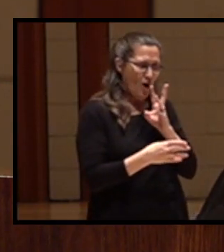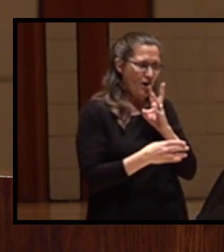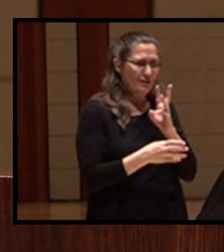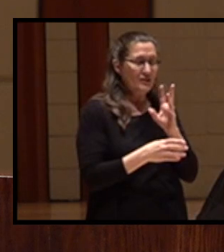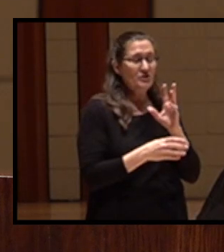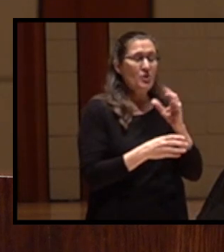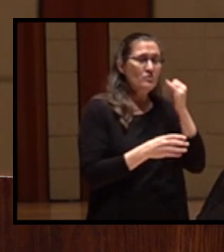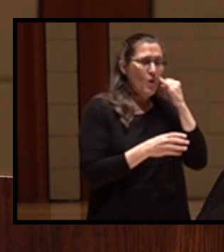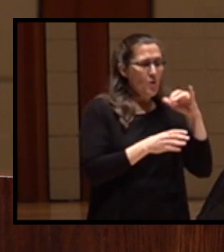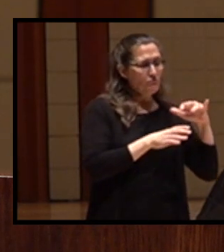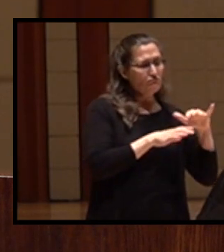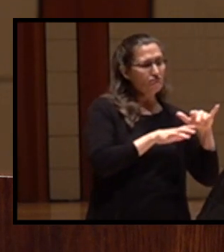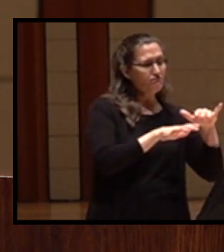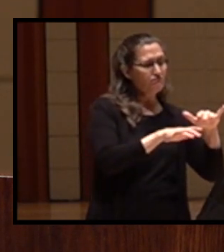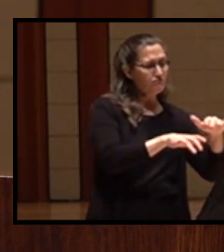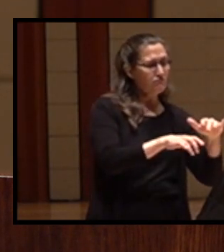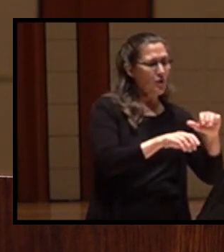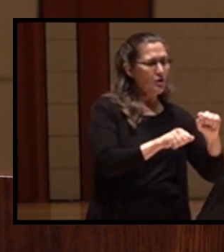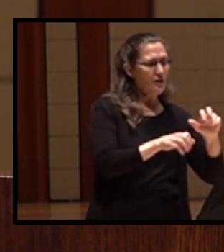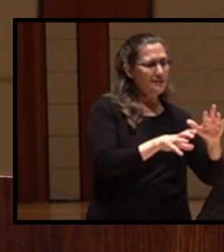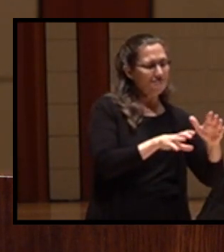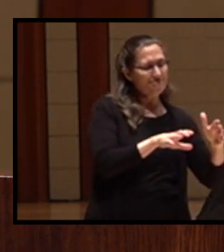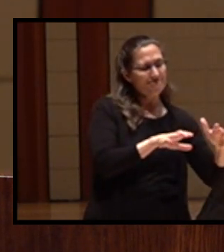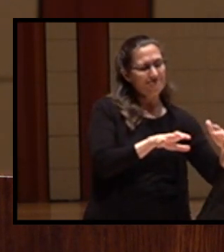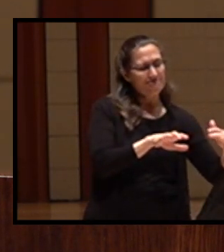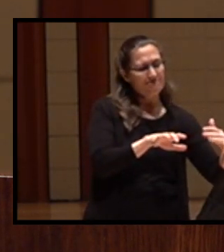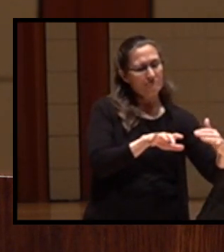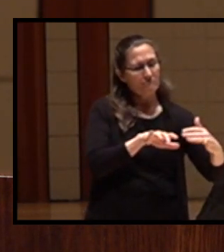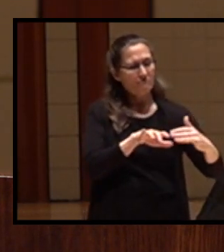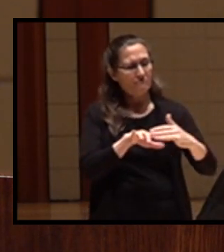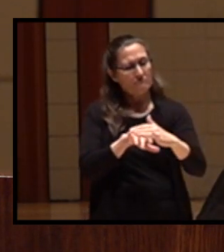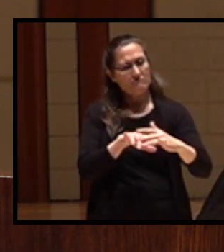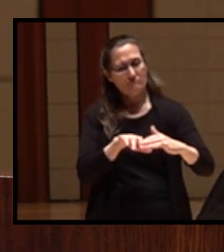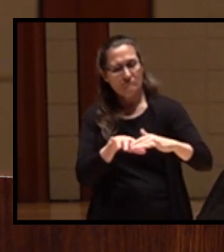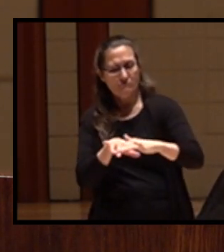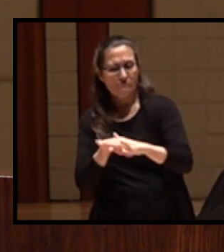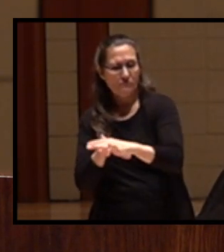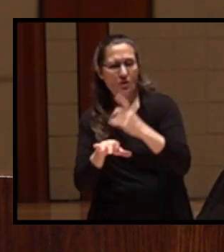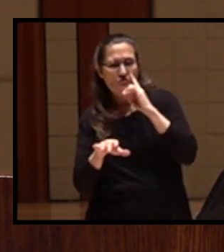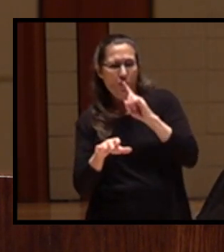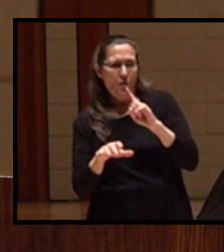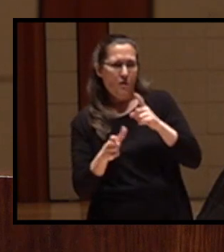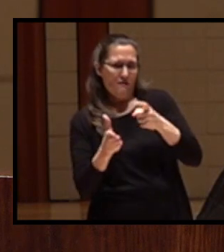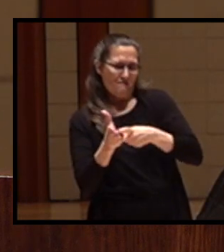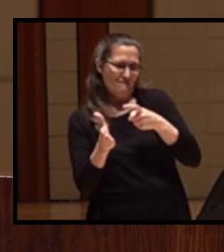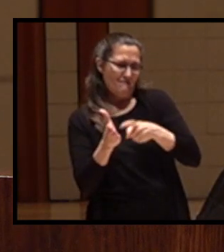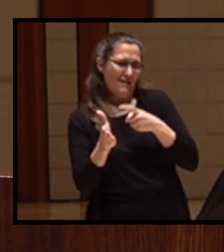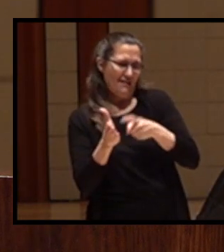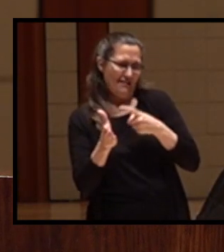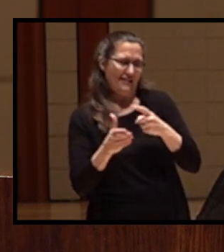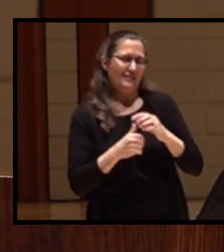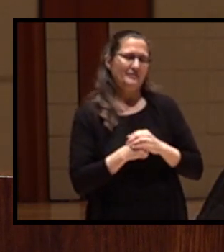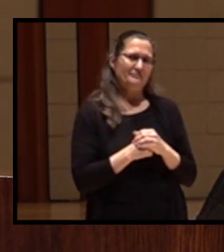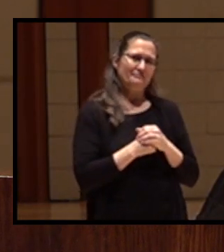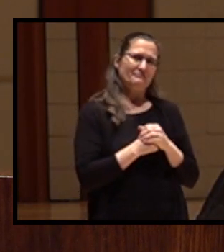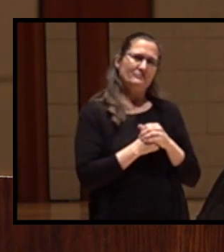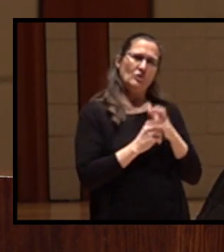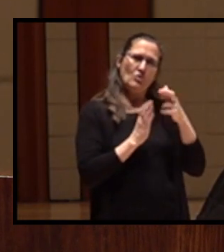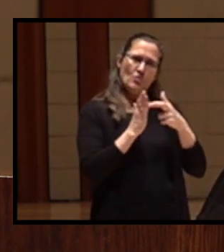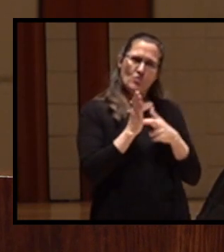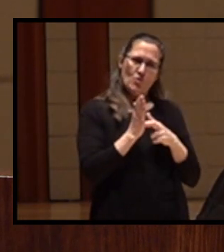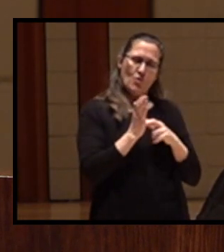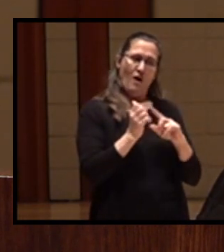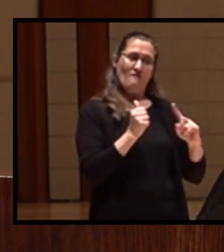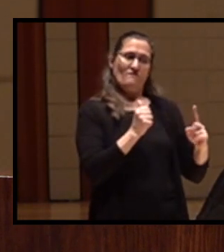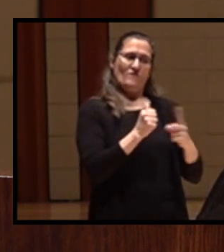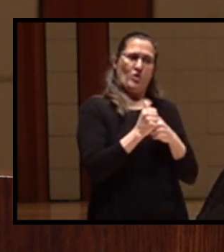channel to support his mining claim. The rule of first in time, first in right reigned,